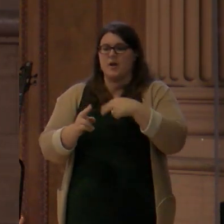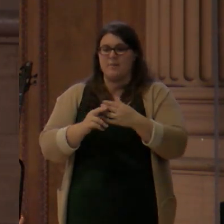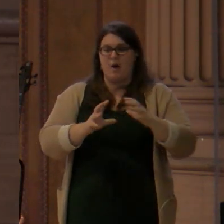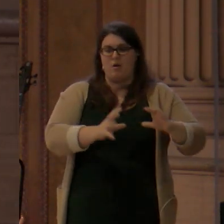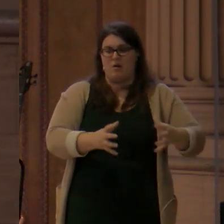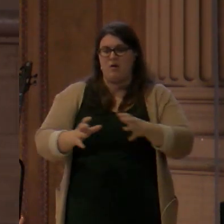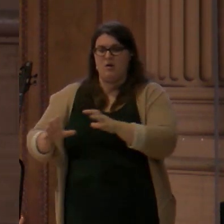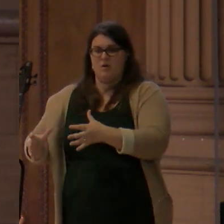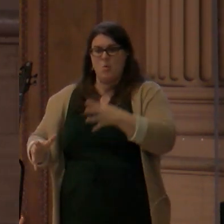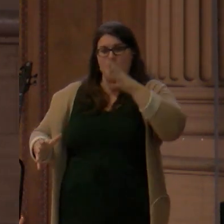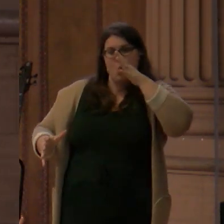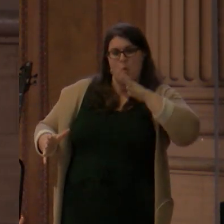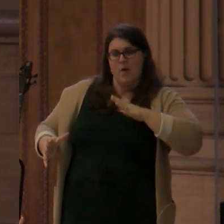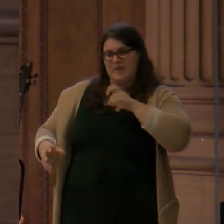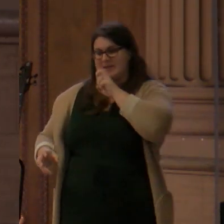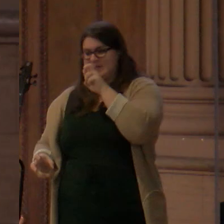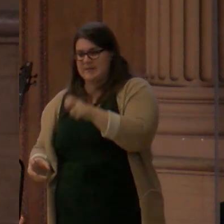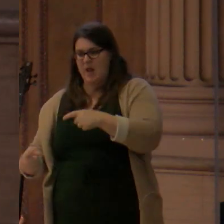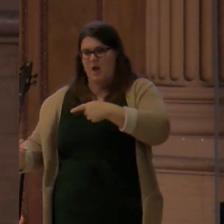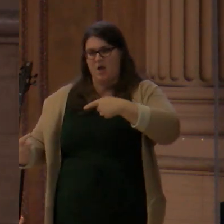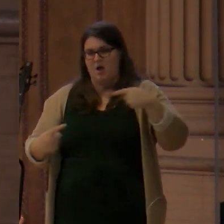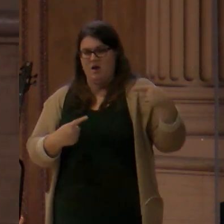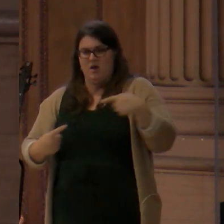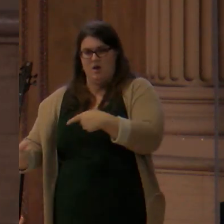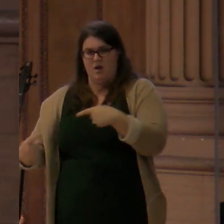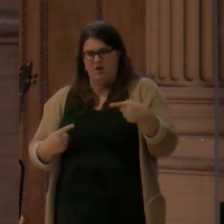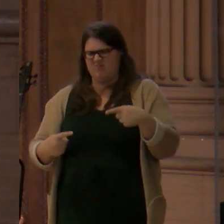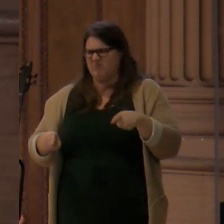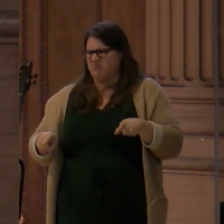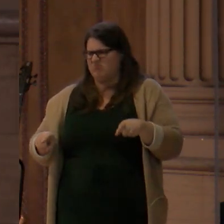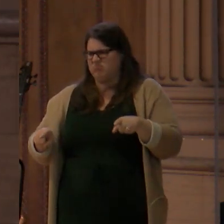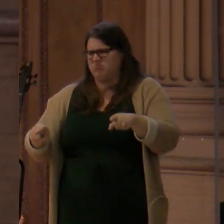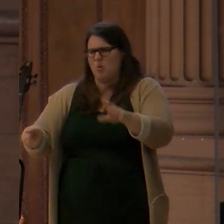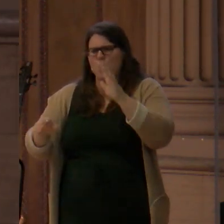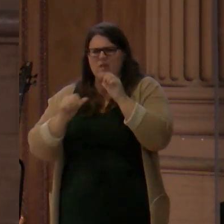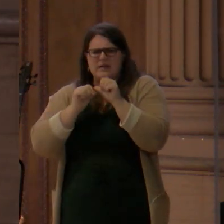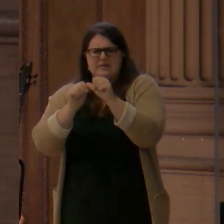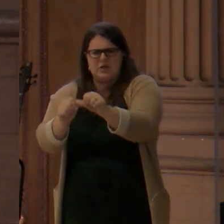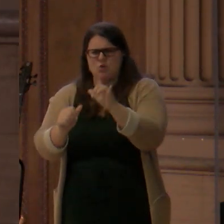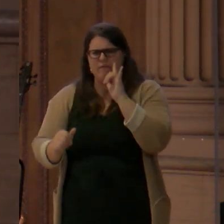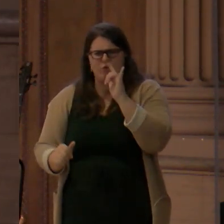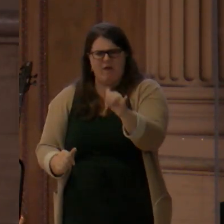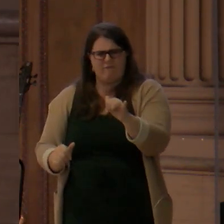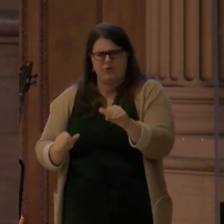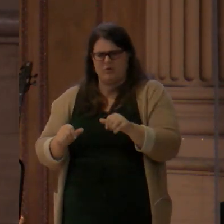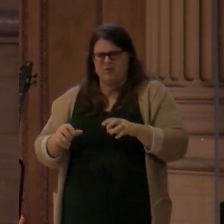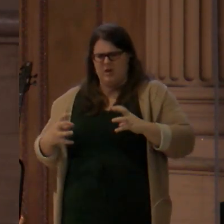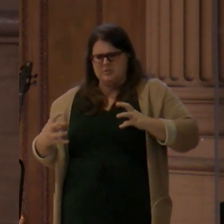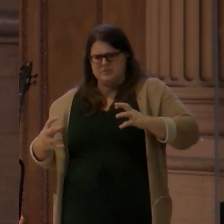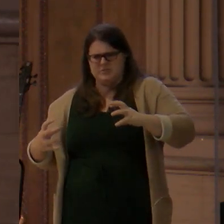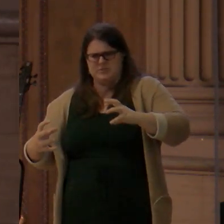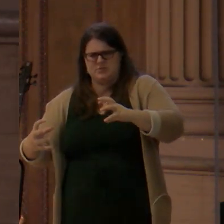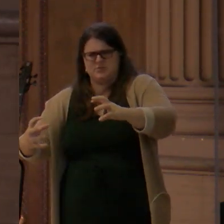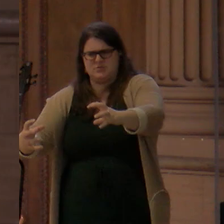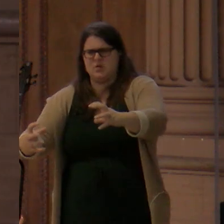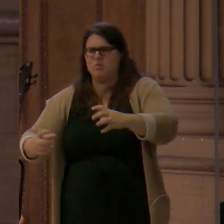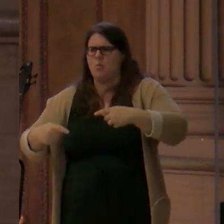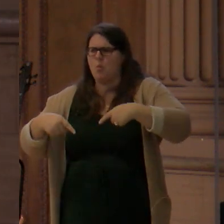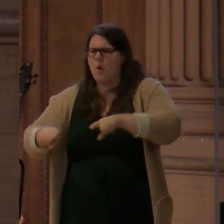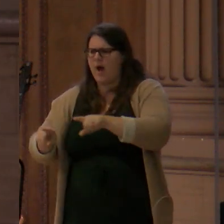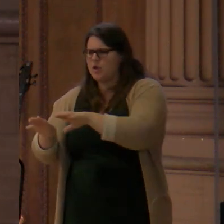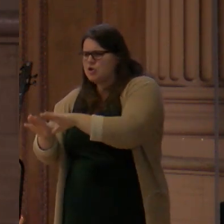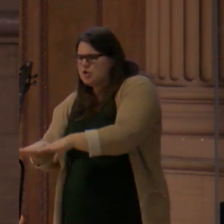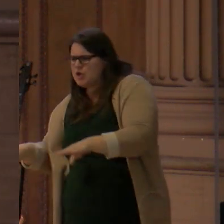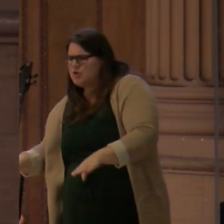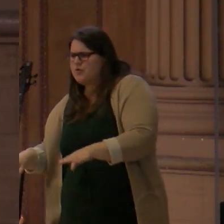the second part of the verse, right? When God explains that in this battle, in this hostility, in this life and death struggle, the